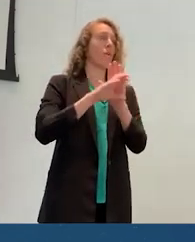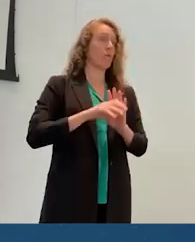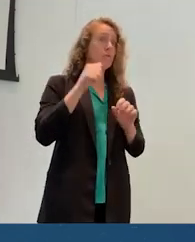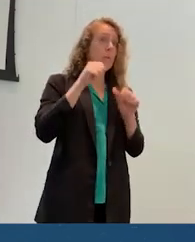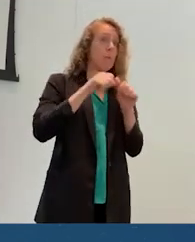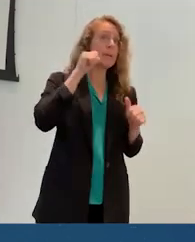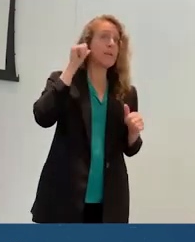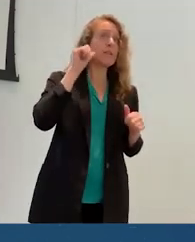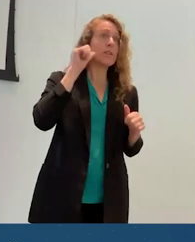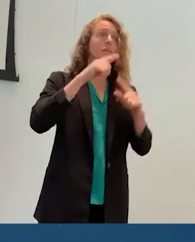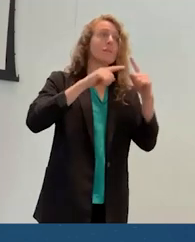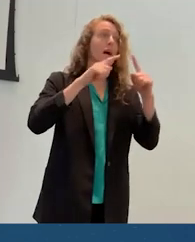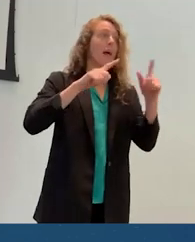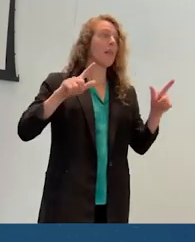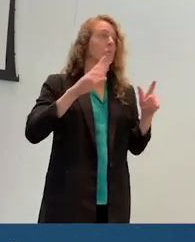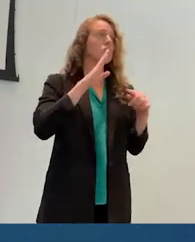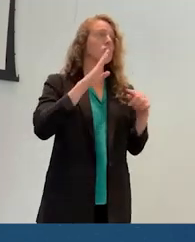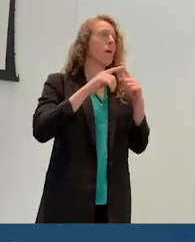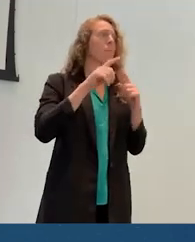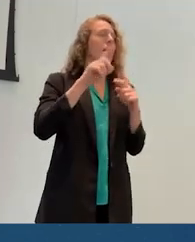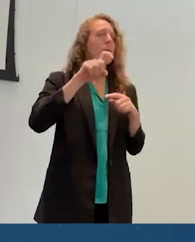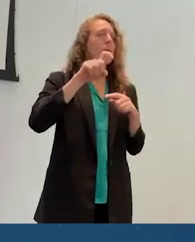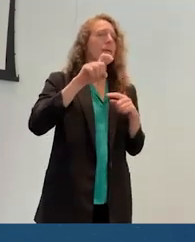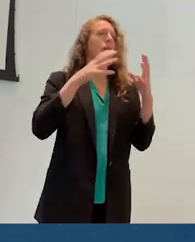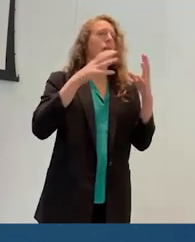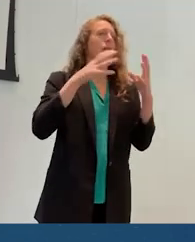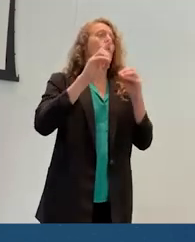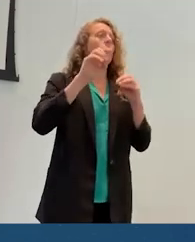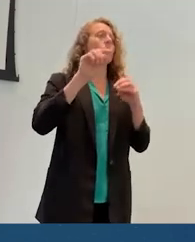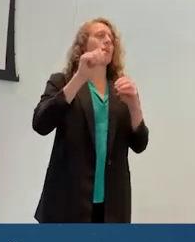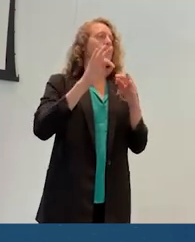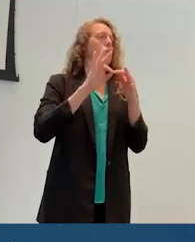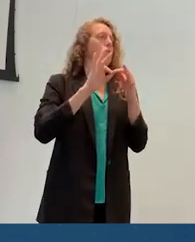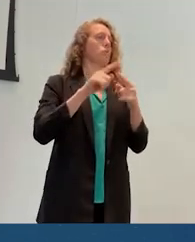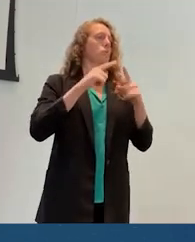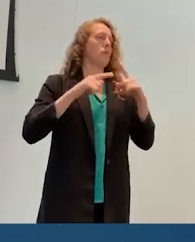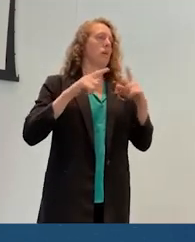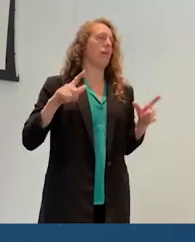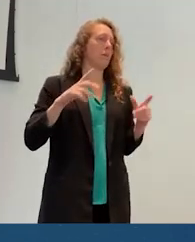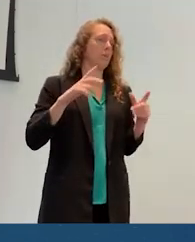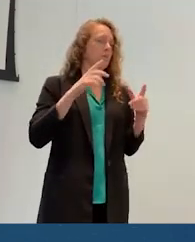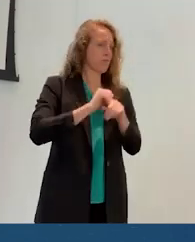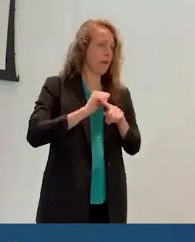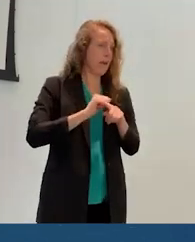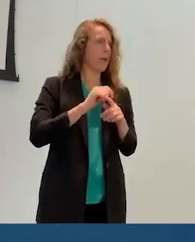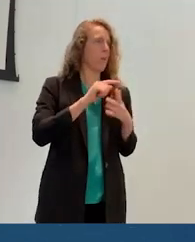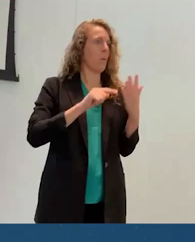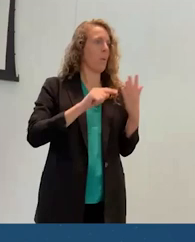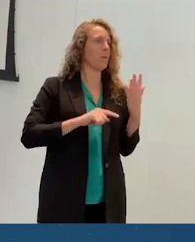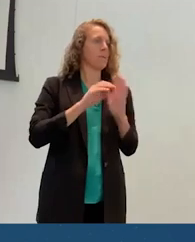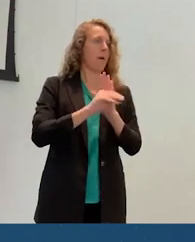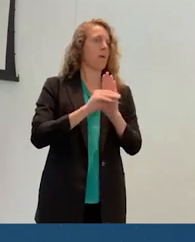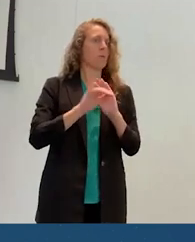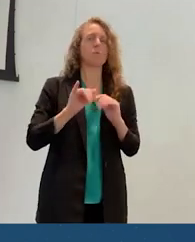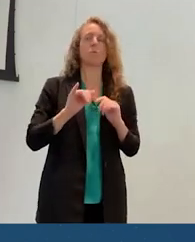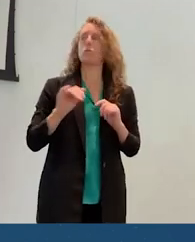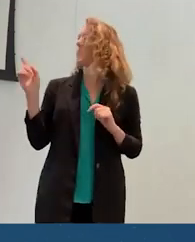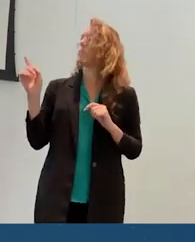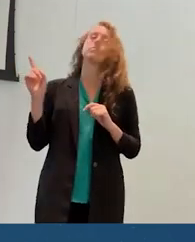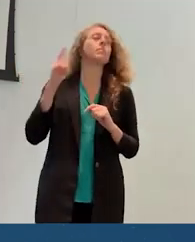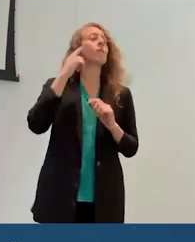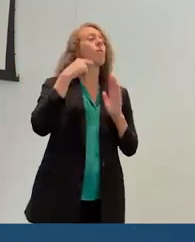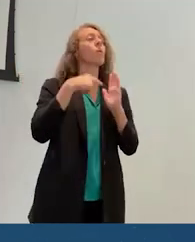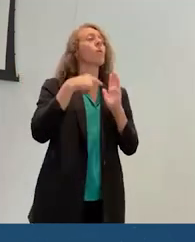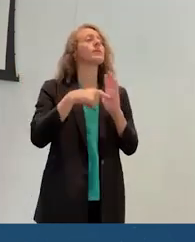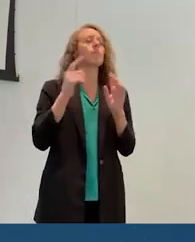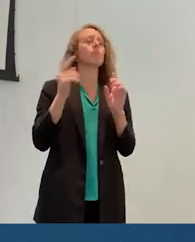need for, for a lot more data and sign language to train those models. I think all of that is definitely really vital. Yeah. So some, so for example,